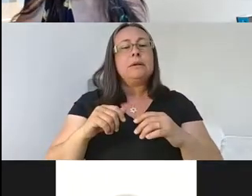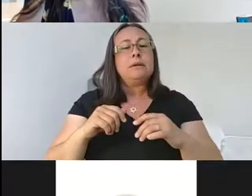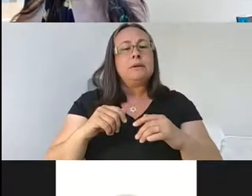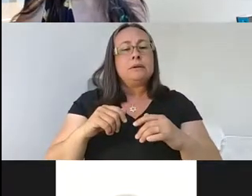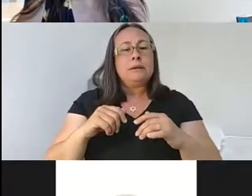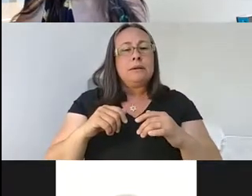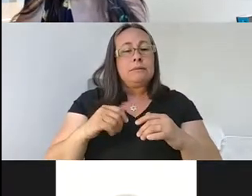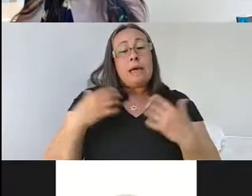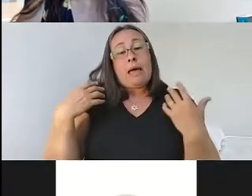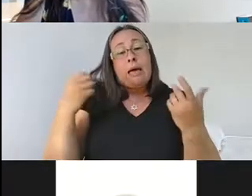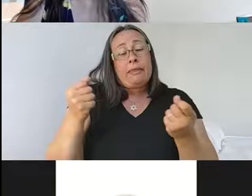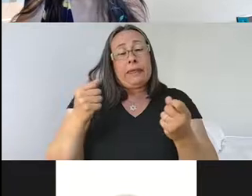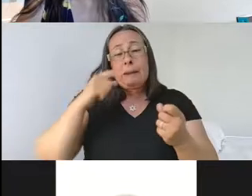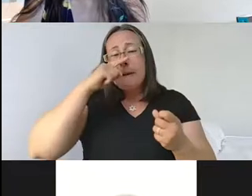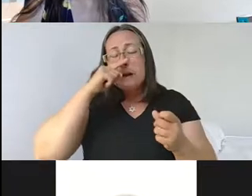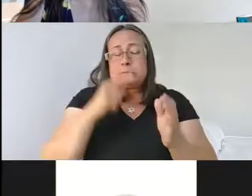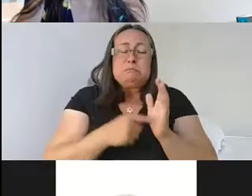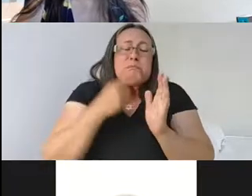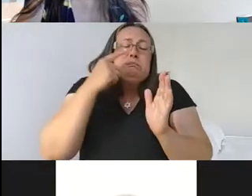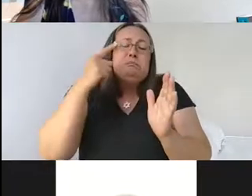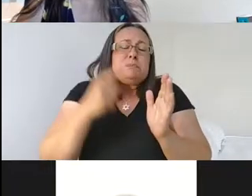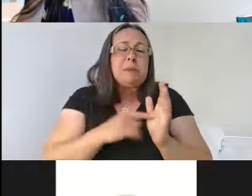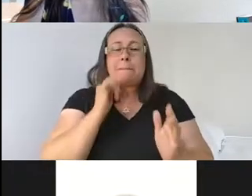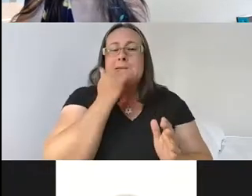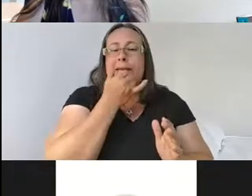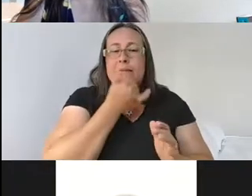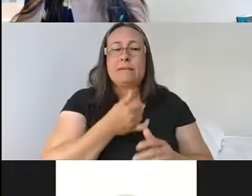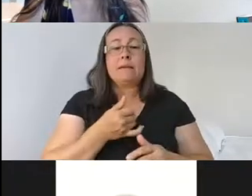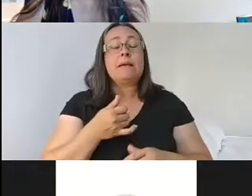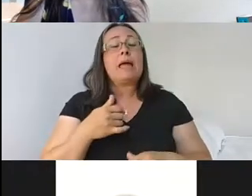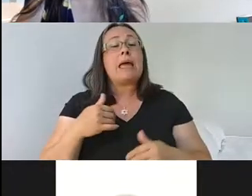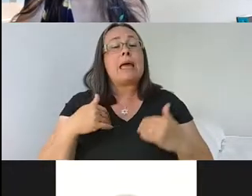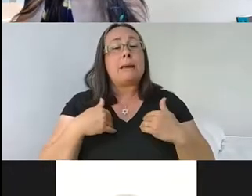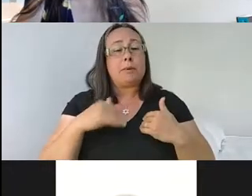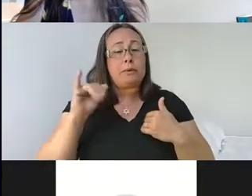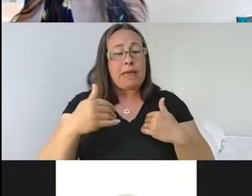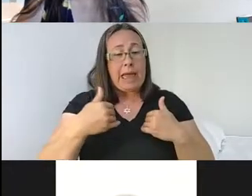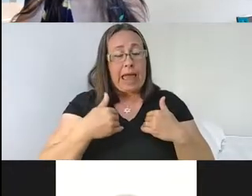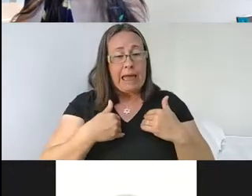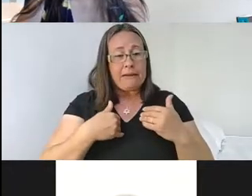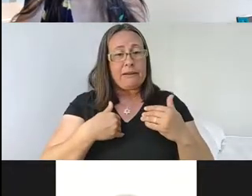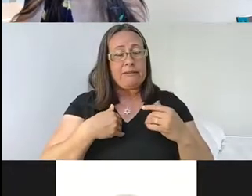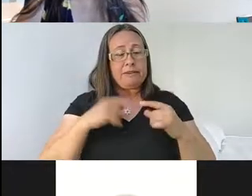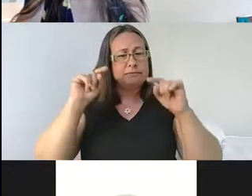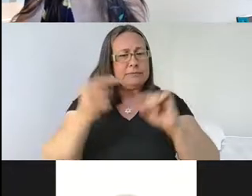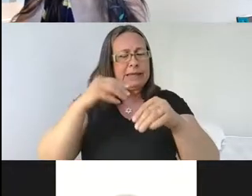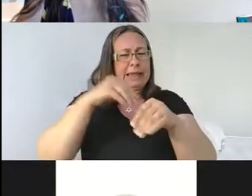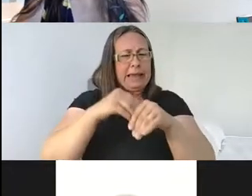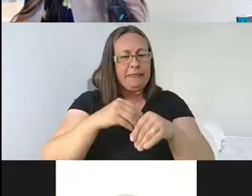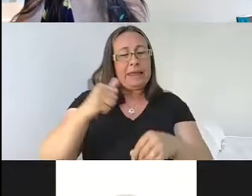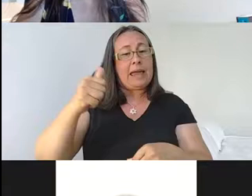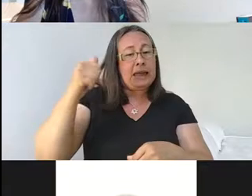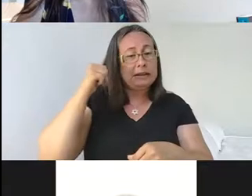you know, healthy mice make a mistake or two here and there animals that had injury in this more anterior parts of the cerebellum